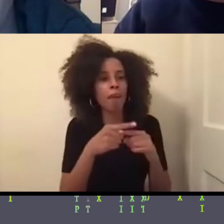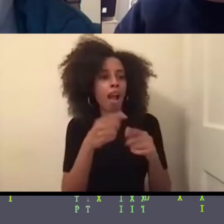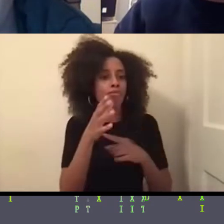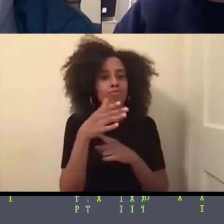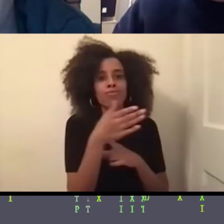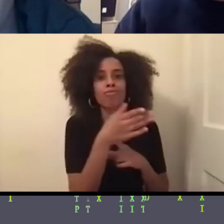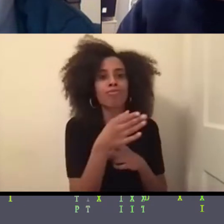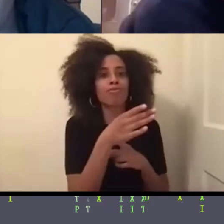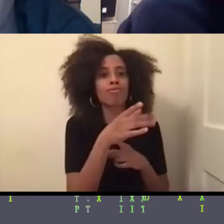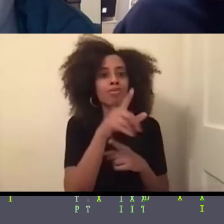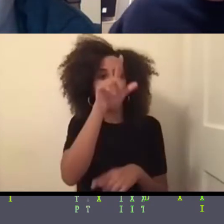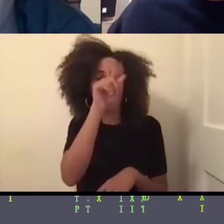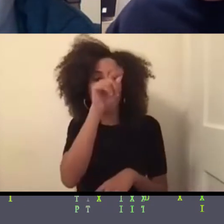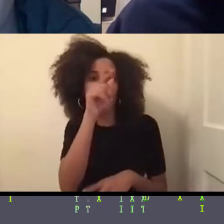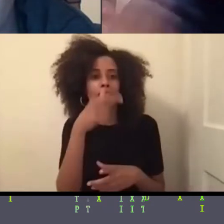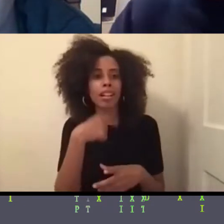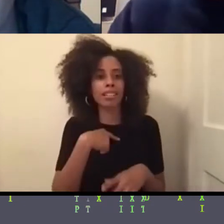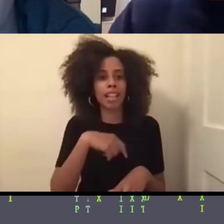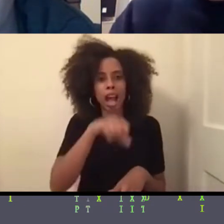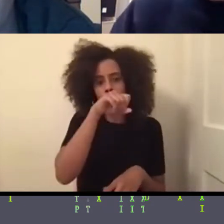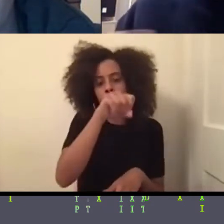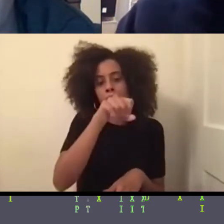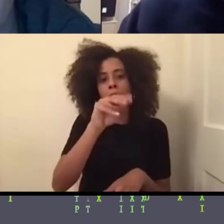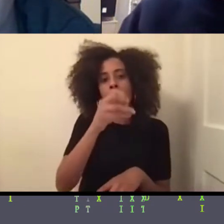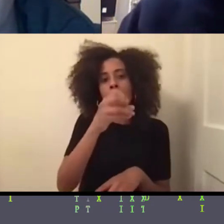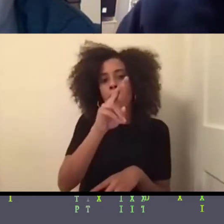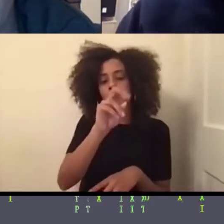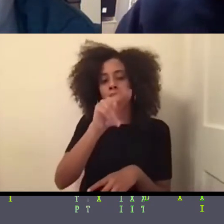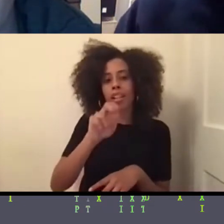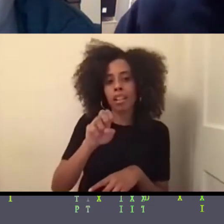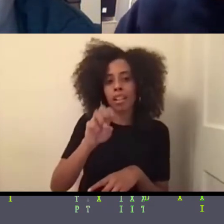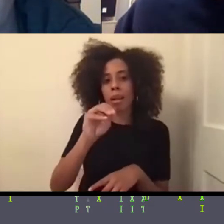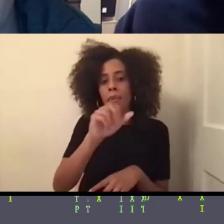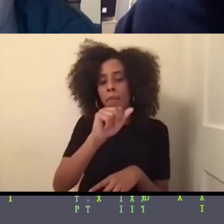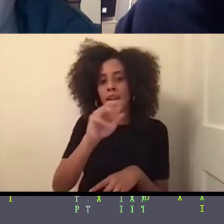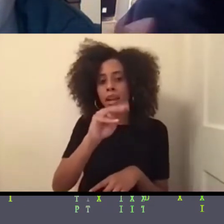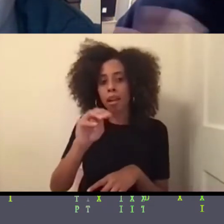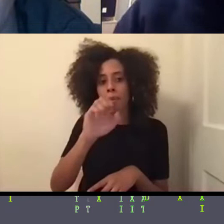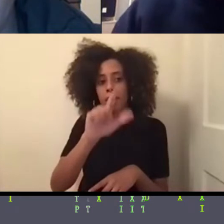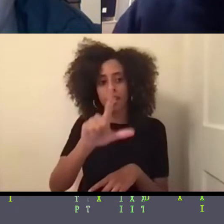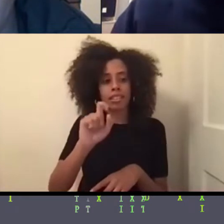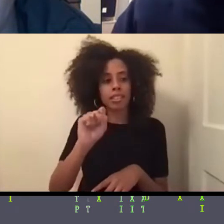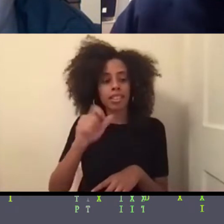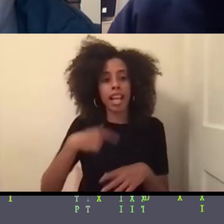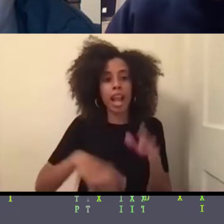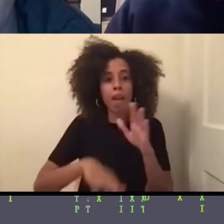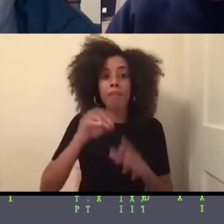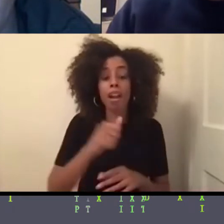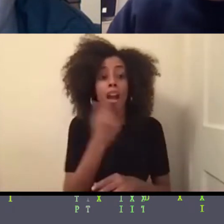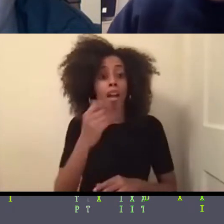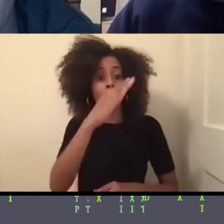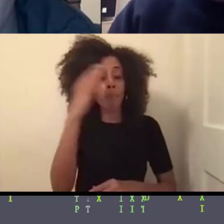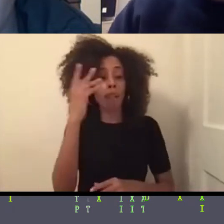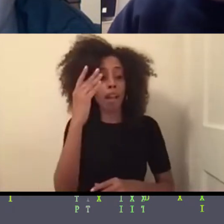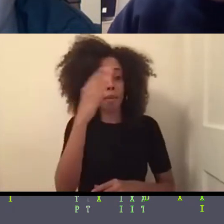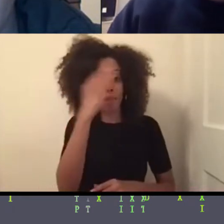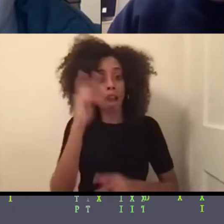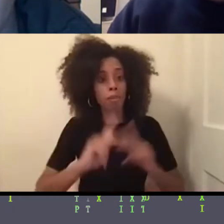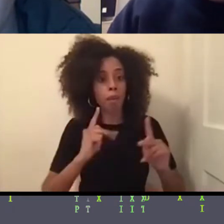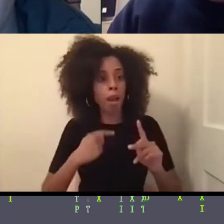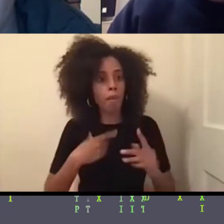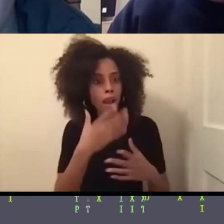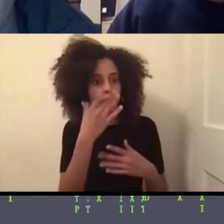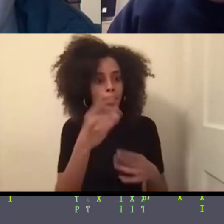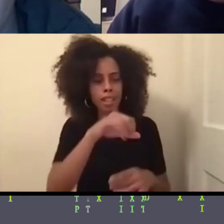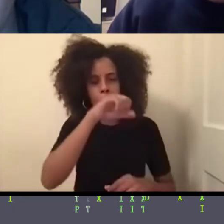I love marine mammals and I found black people who also love whales. So I think just that was a nice